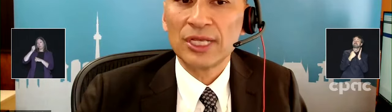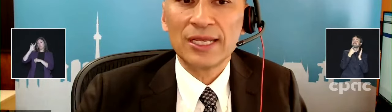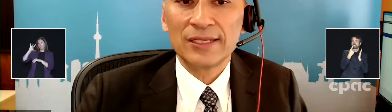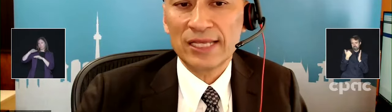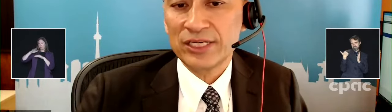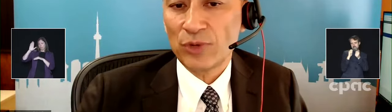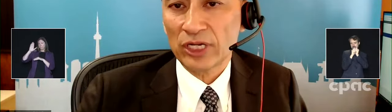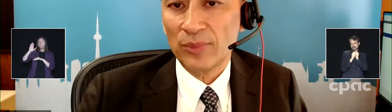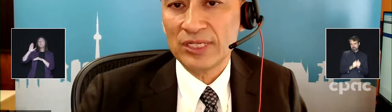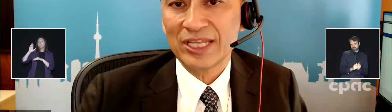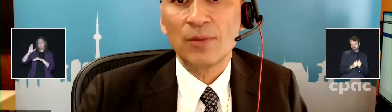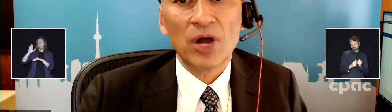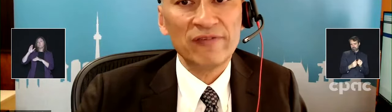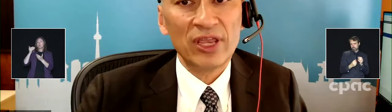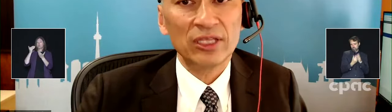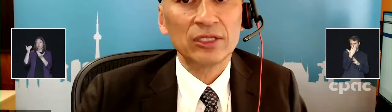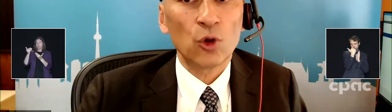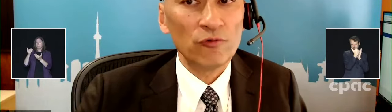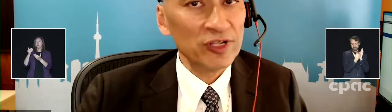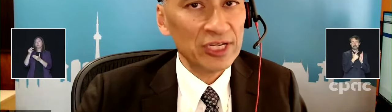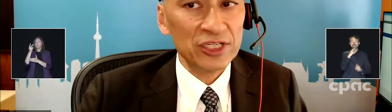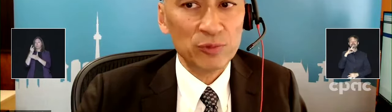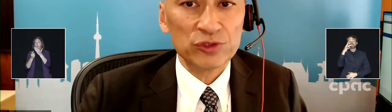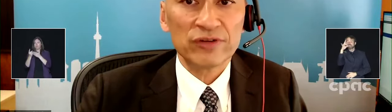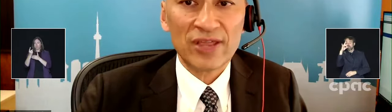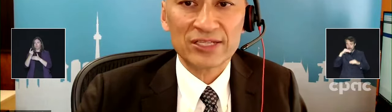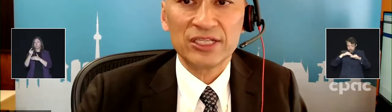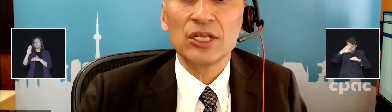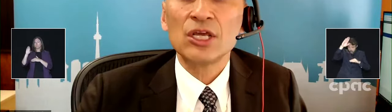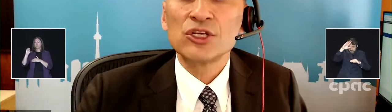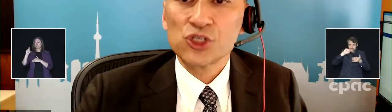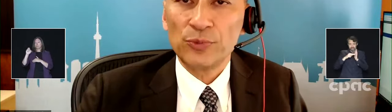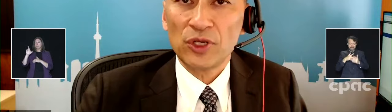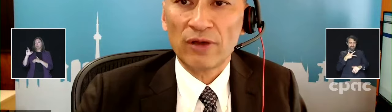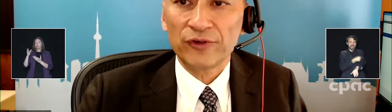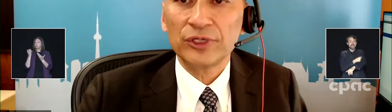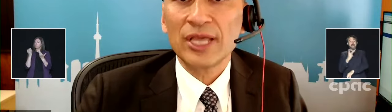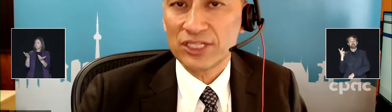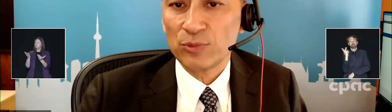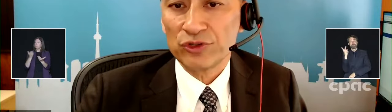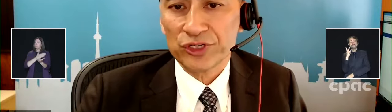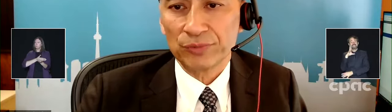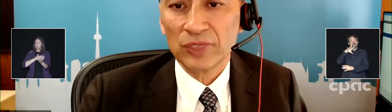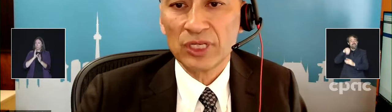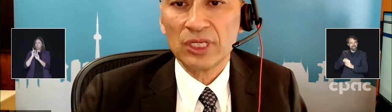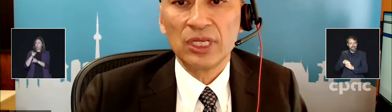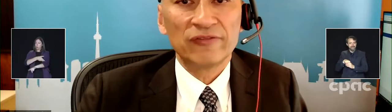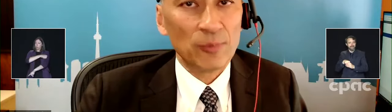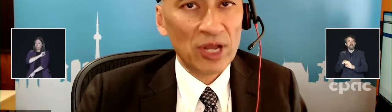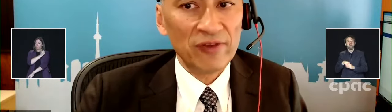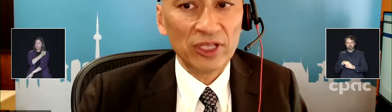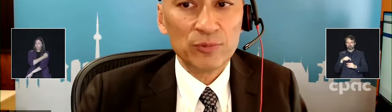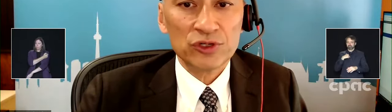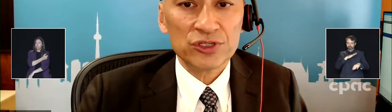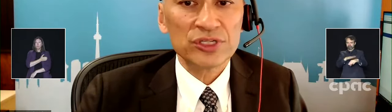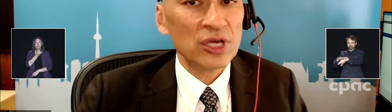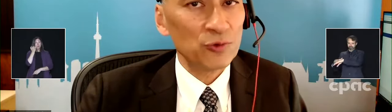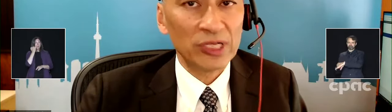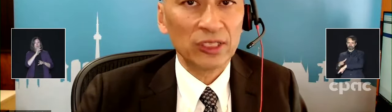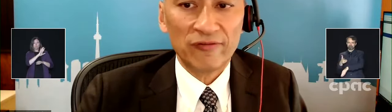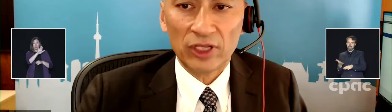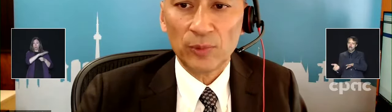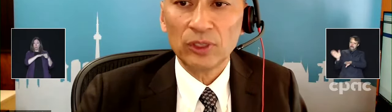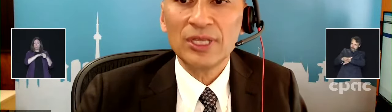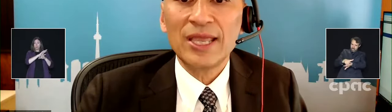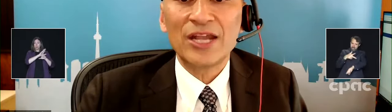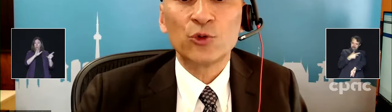NACI recommends that a bivalent COVID-19 booster vaccine should be offered as a booster. If the bivalent booster is not readily available,